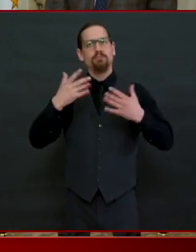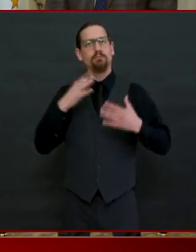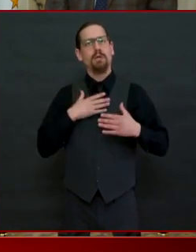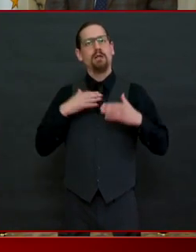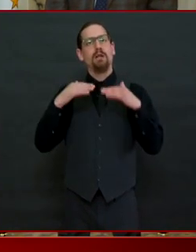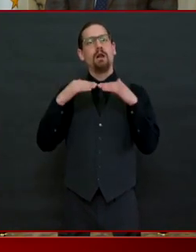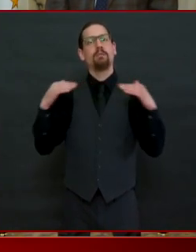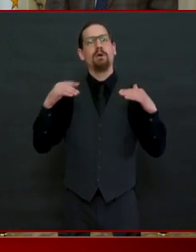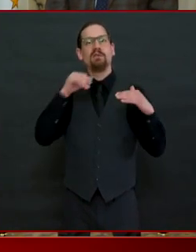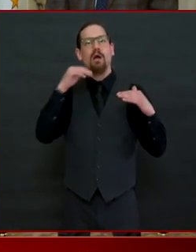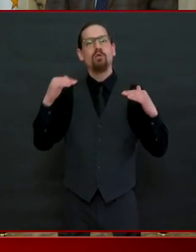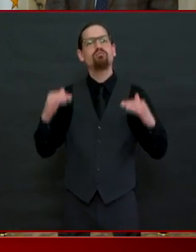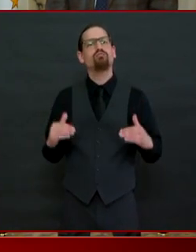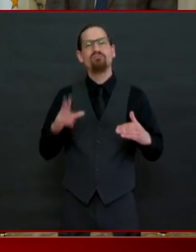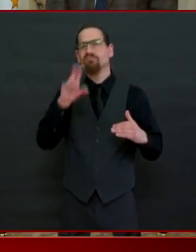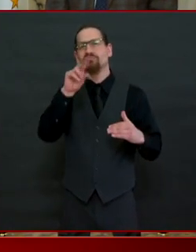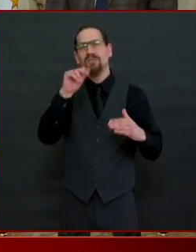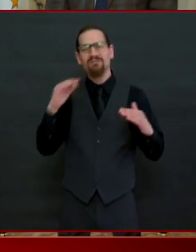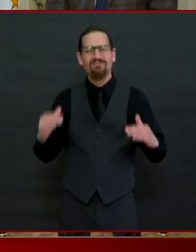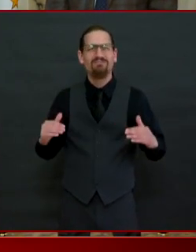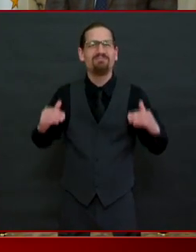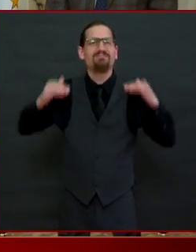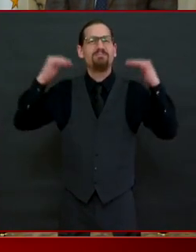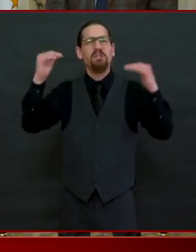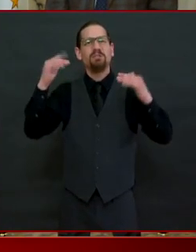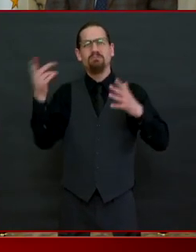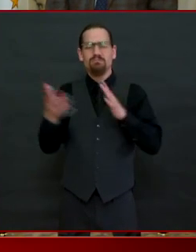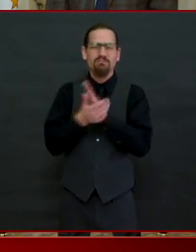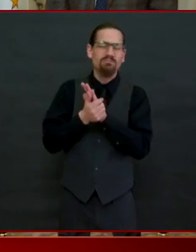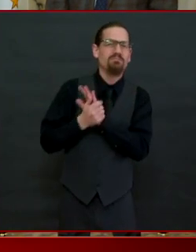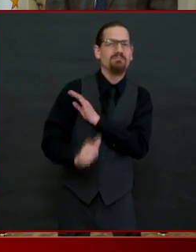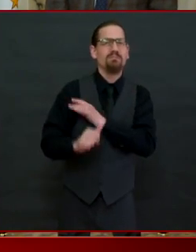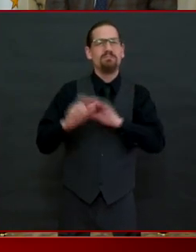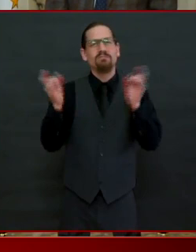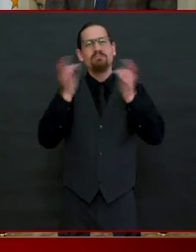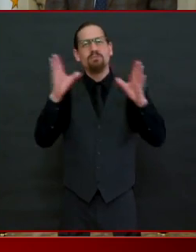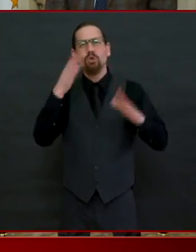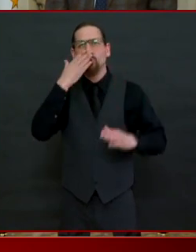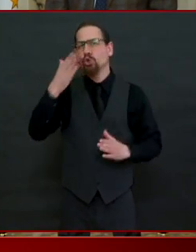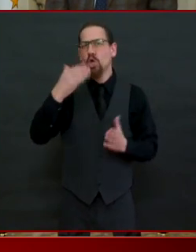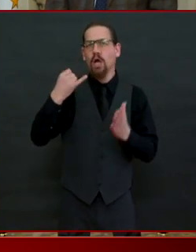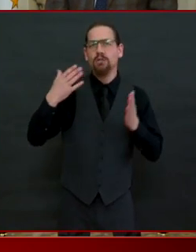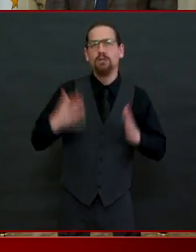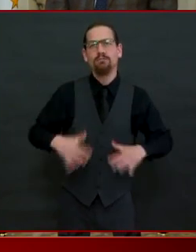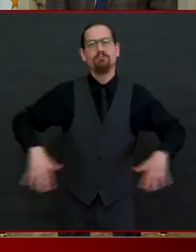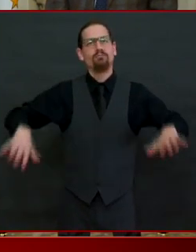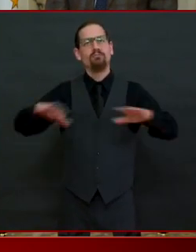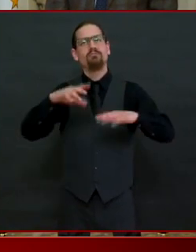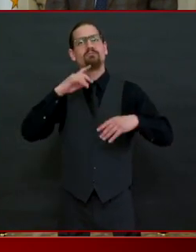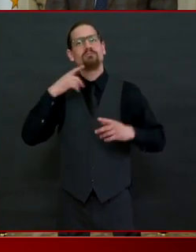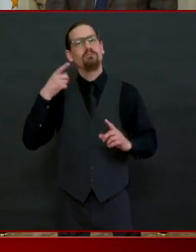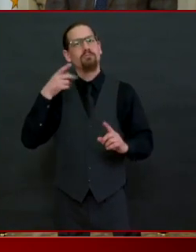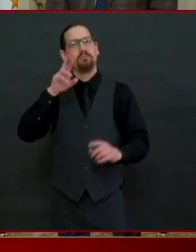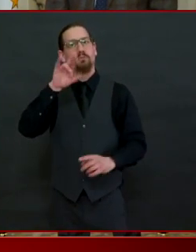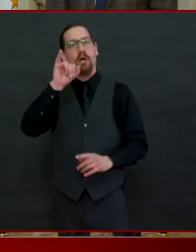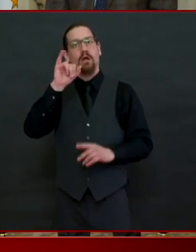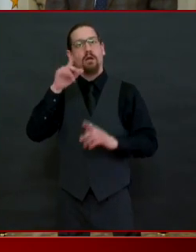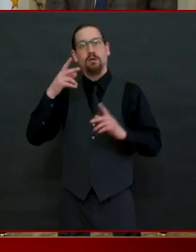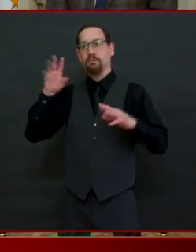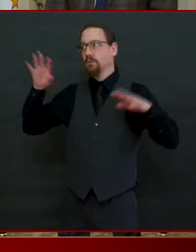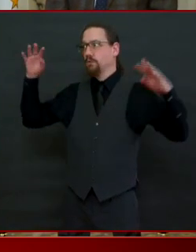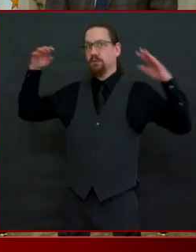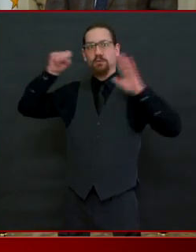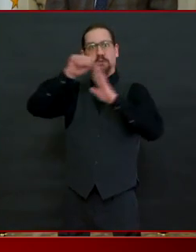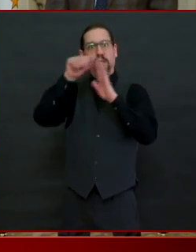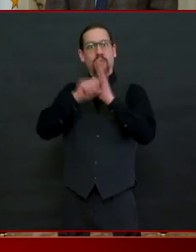artists that we have in our state and it's part of what makes our state vibrant and fabulous and edgy and and really a cultural center